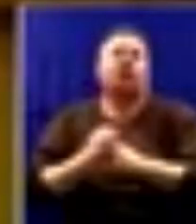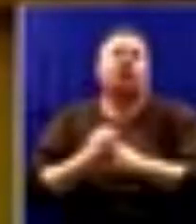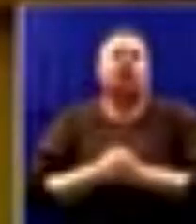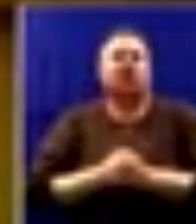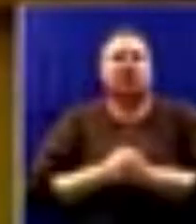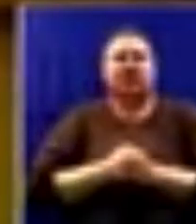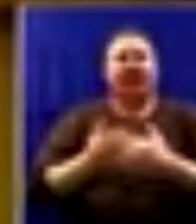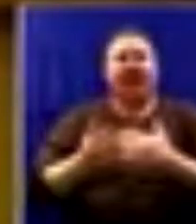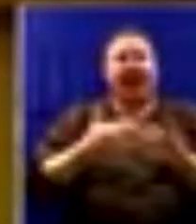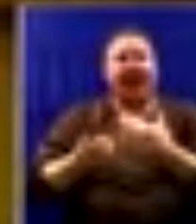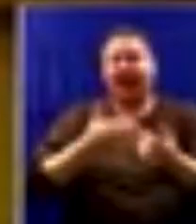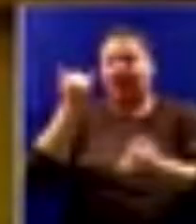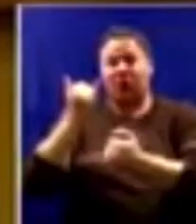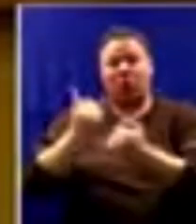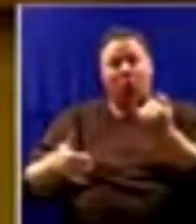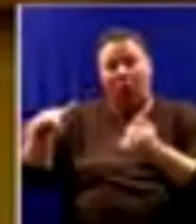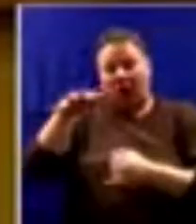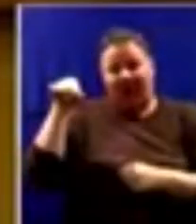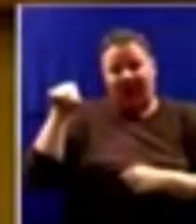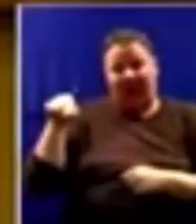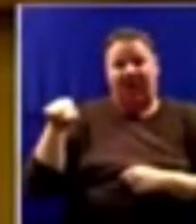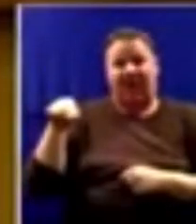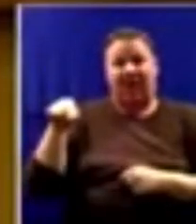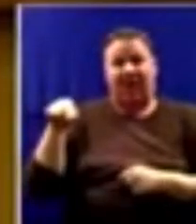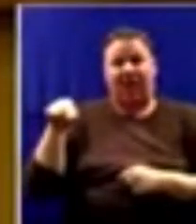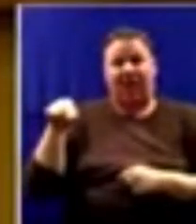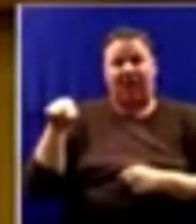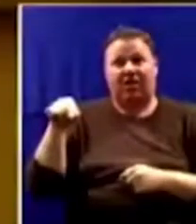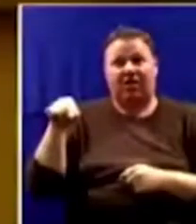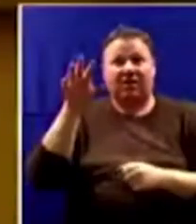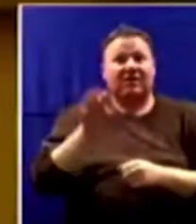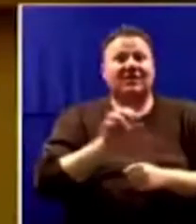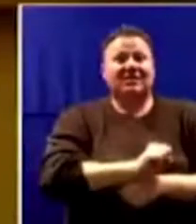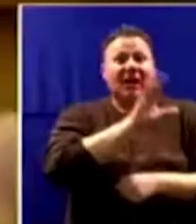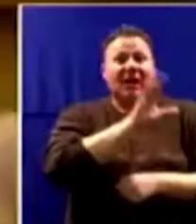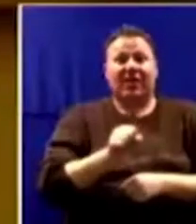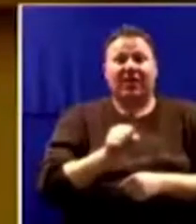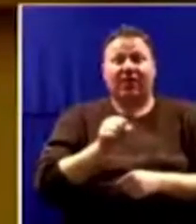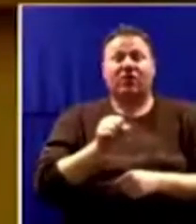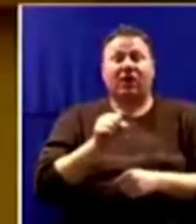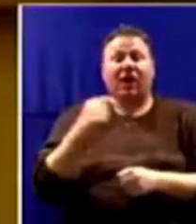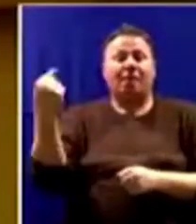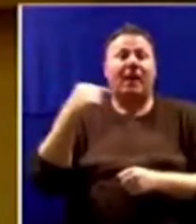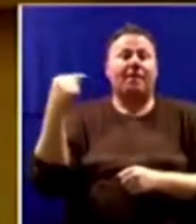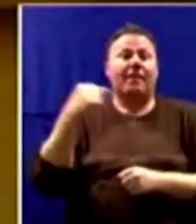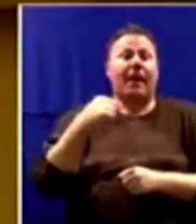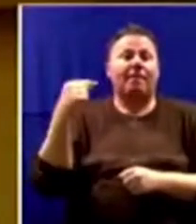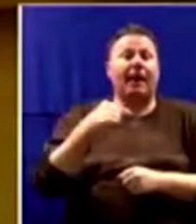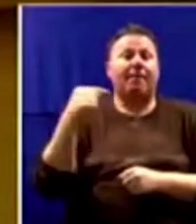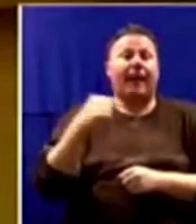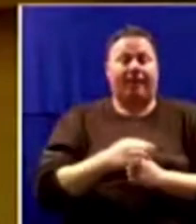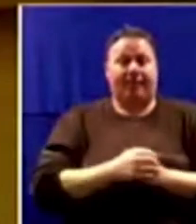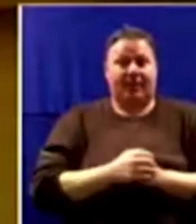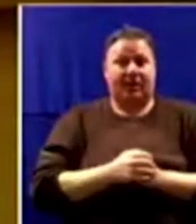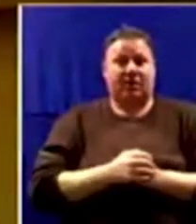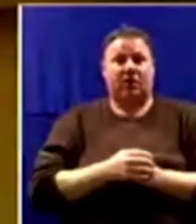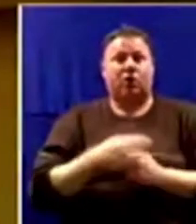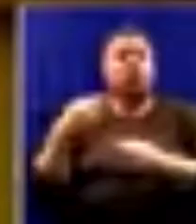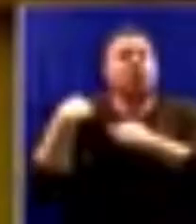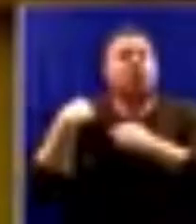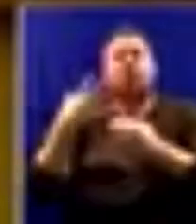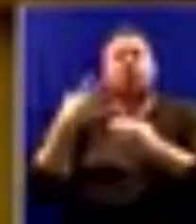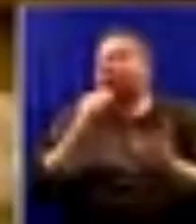wrong on the floor of the Pan-African Parliament, South Africa gets the pity. Whether we are responsible or not